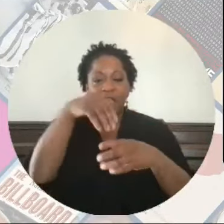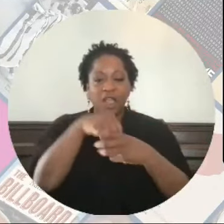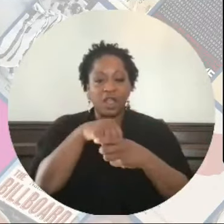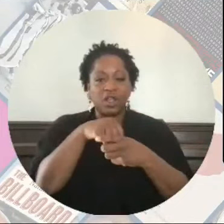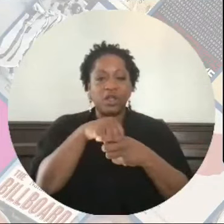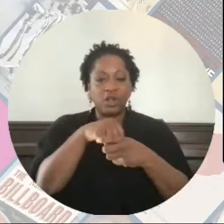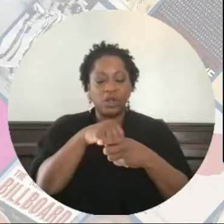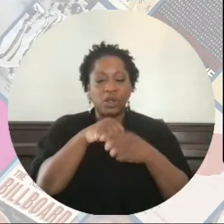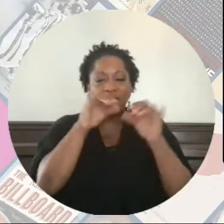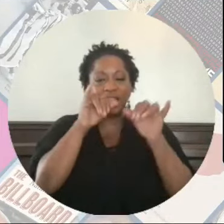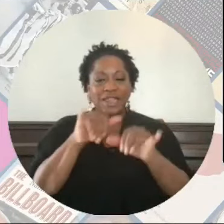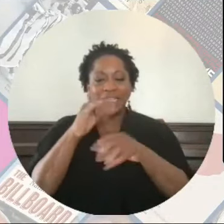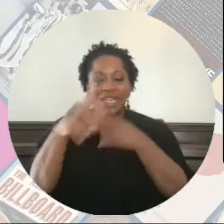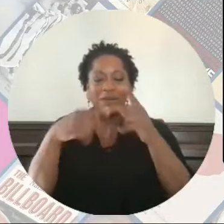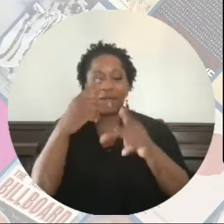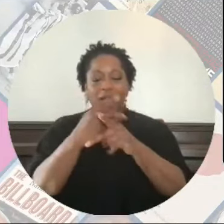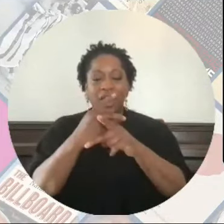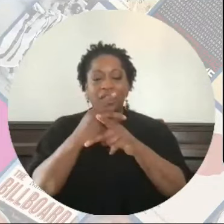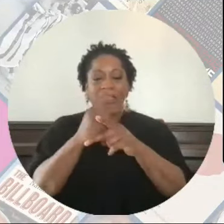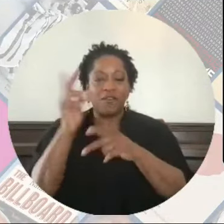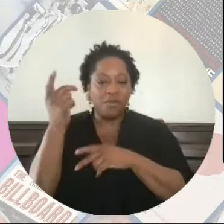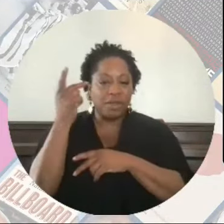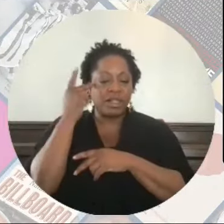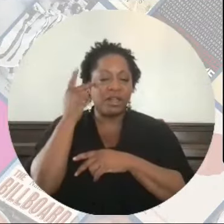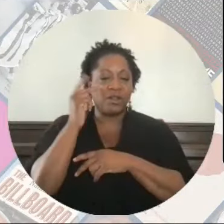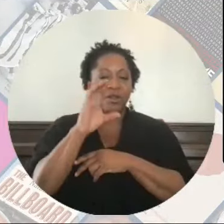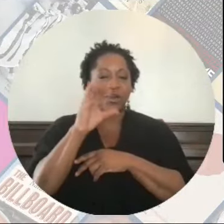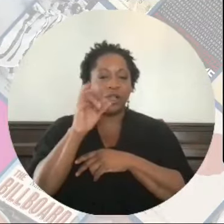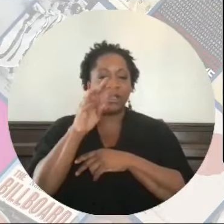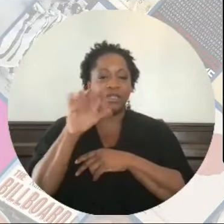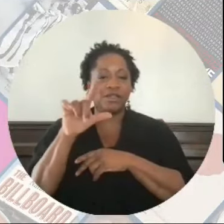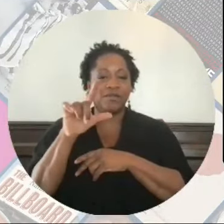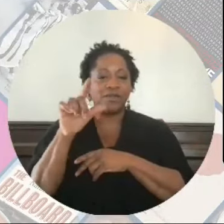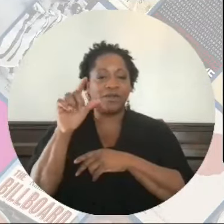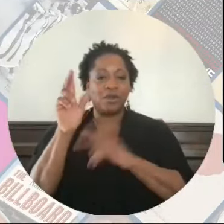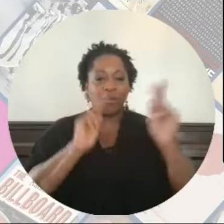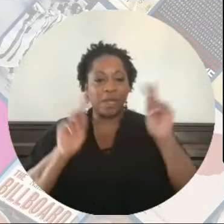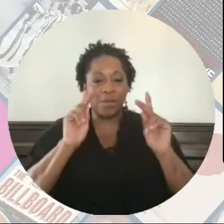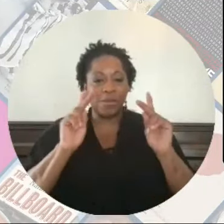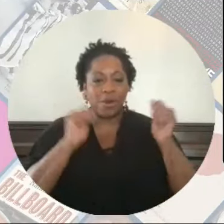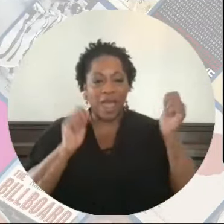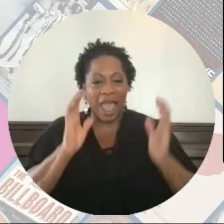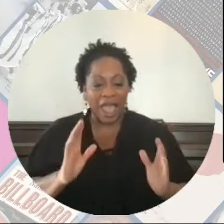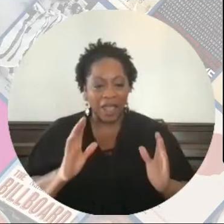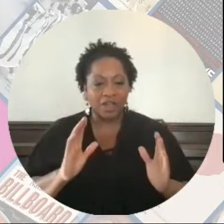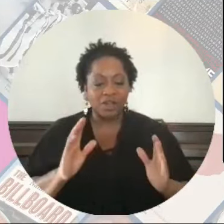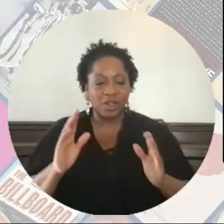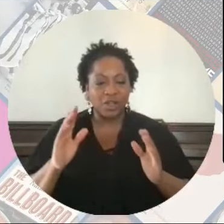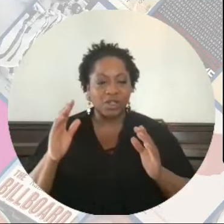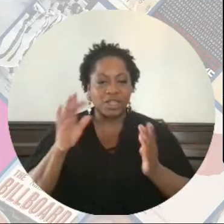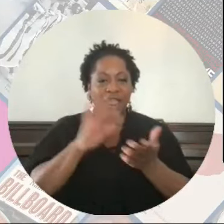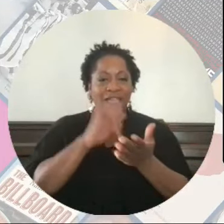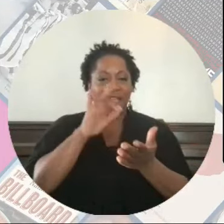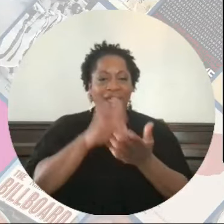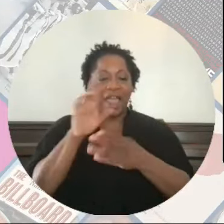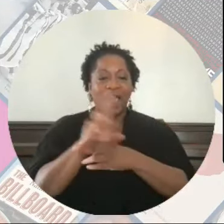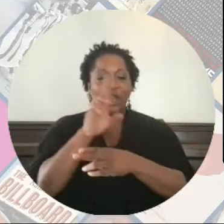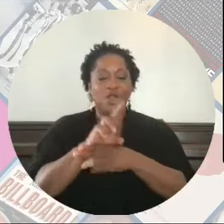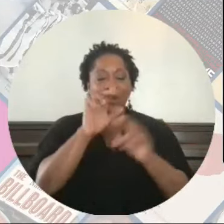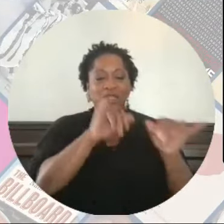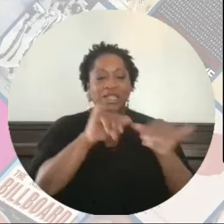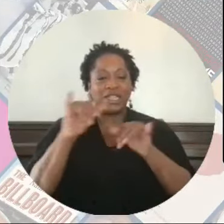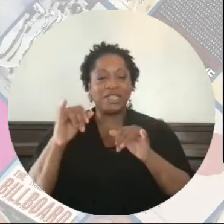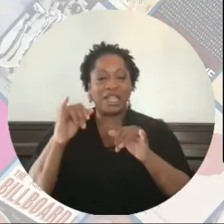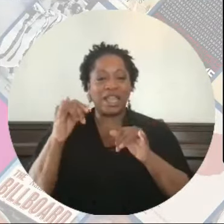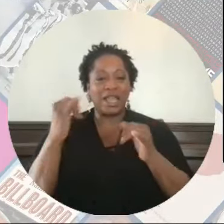the same kinds of political and civil actors and utilize the same